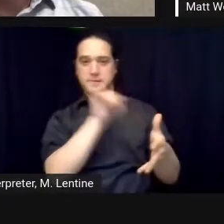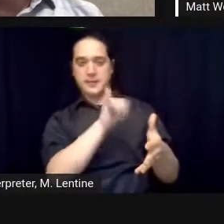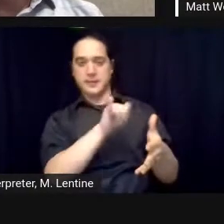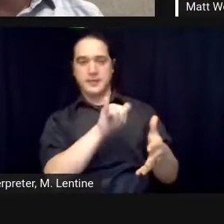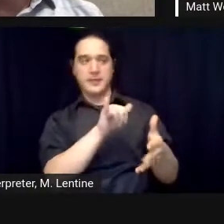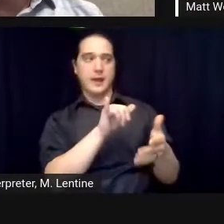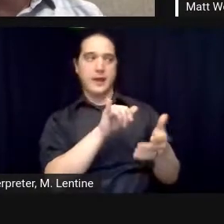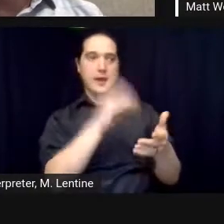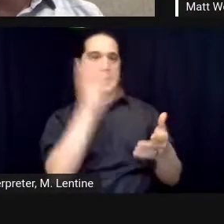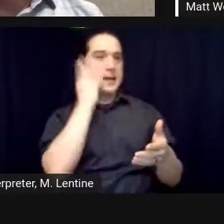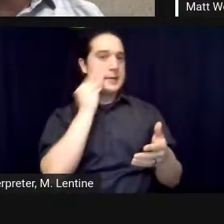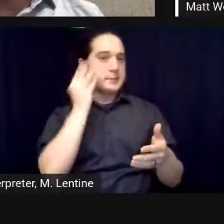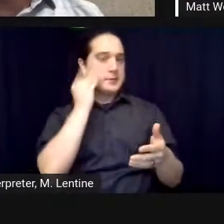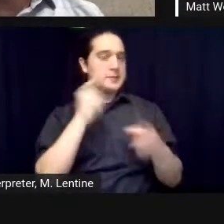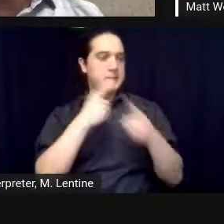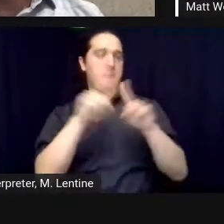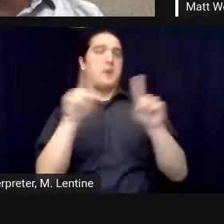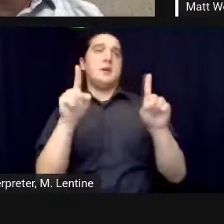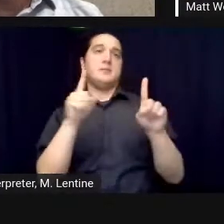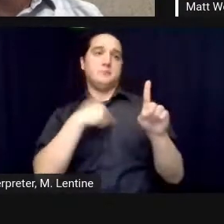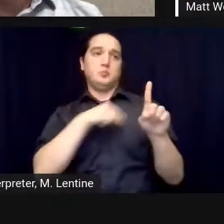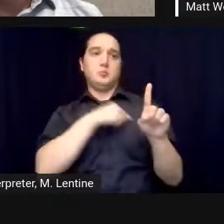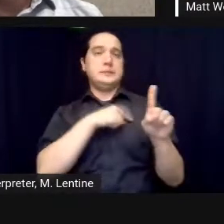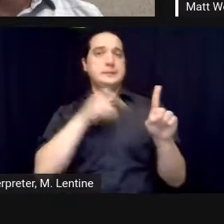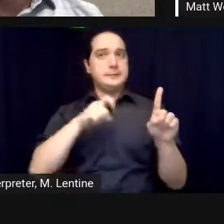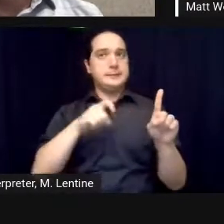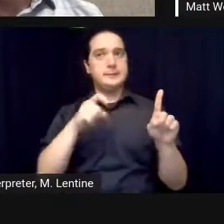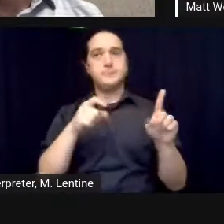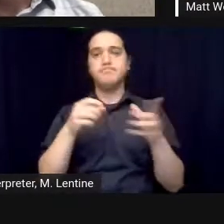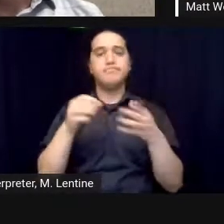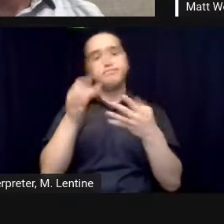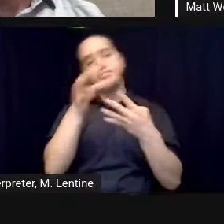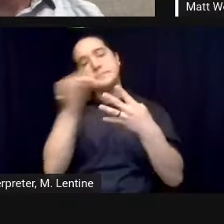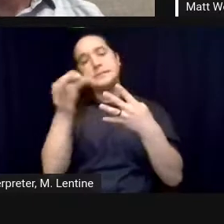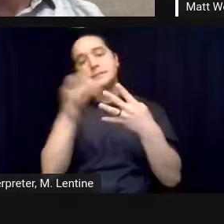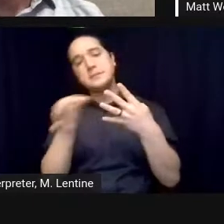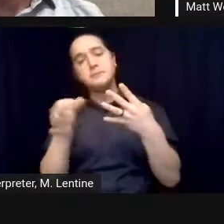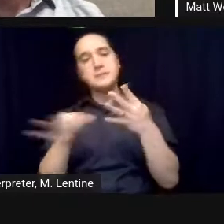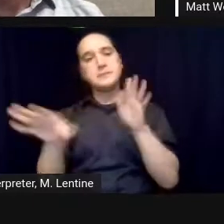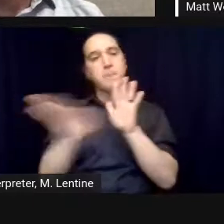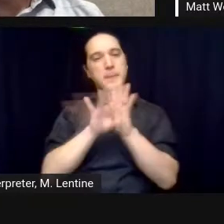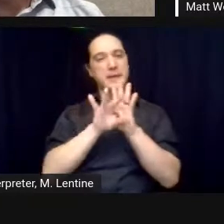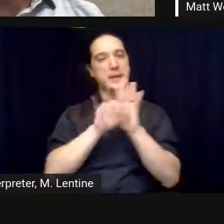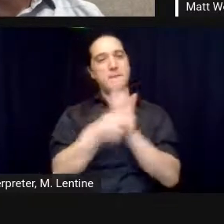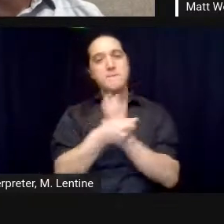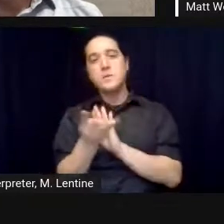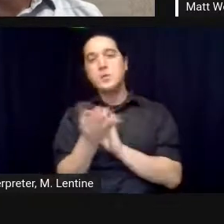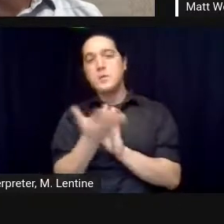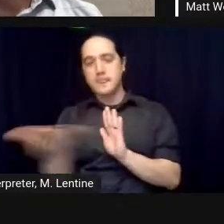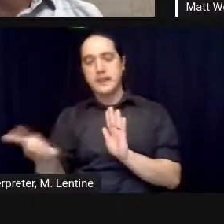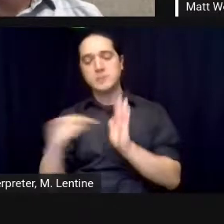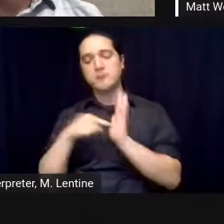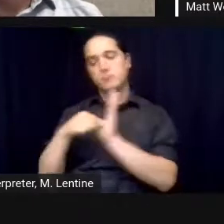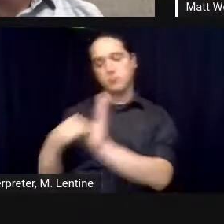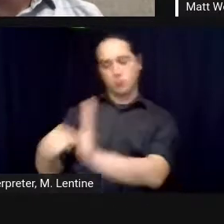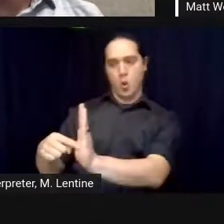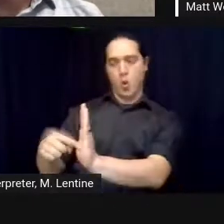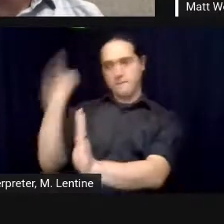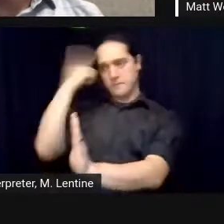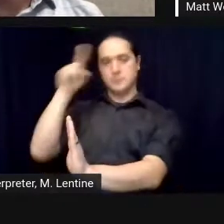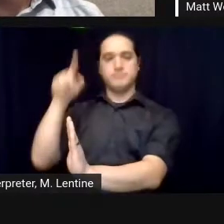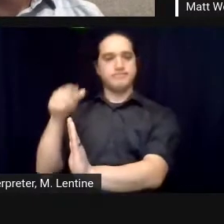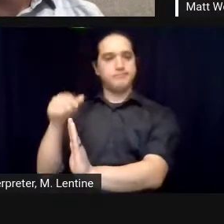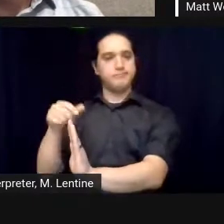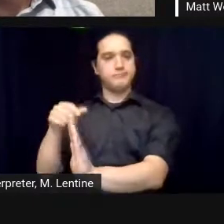something to chew on both in terms of ideas but it also is an opportunity to to dive in to dig deeper and i think um it allows people